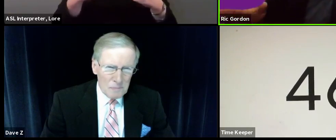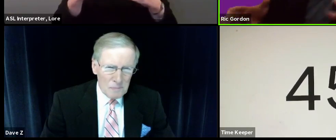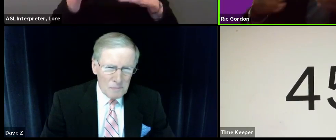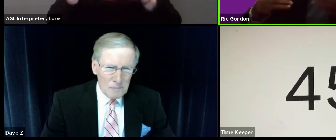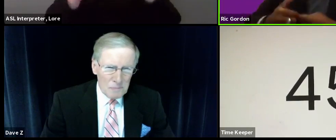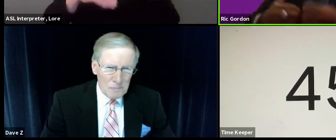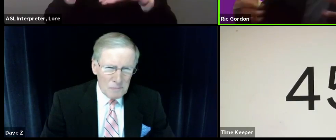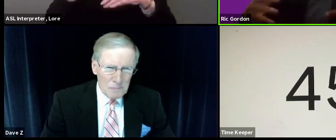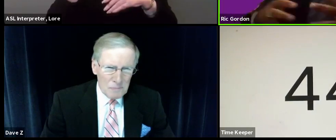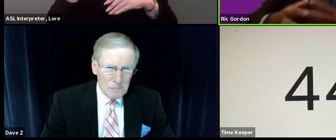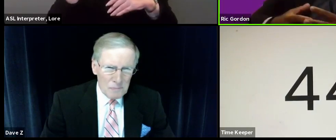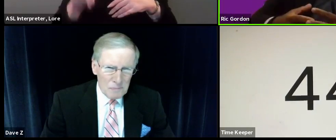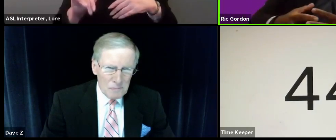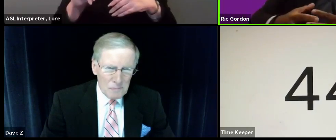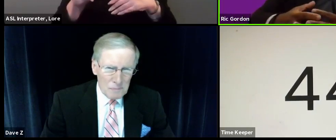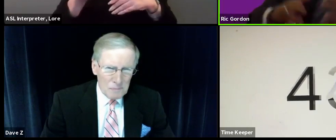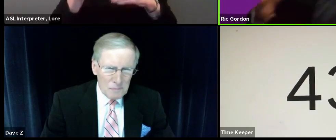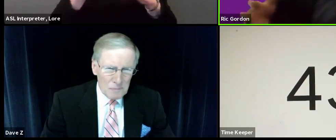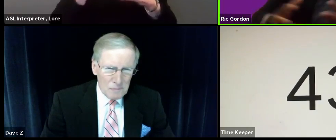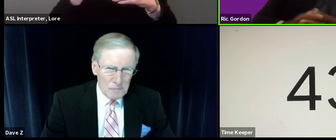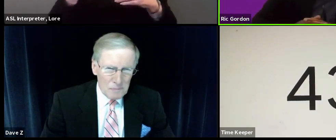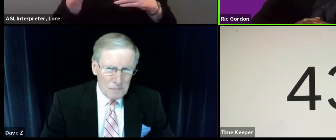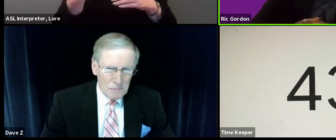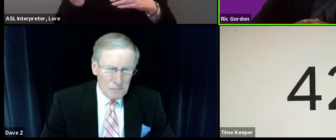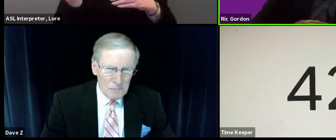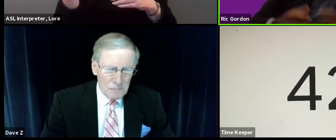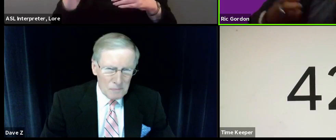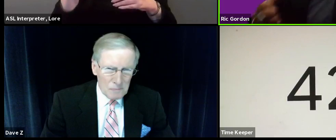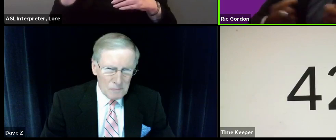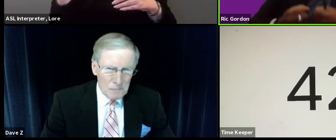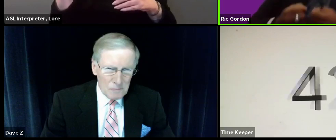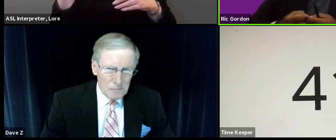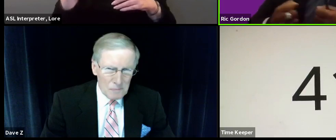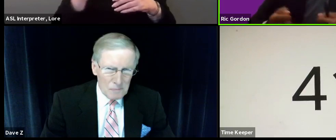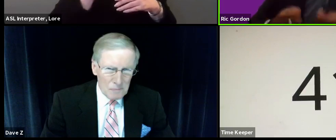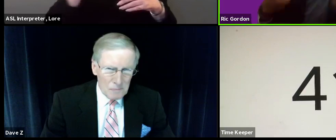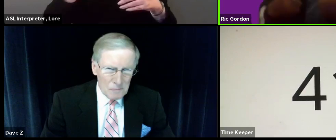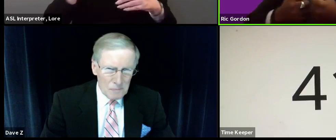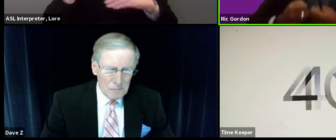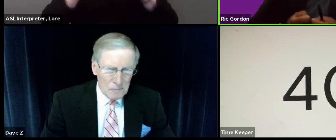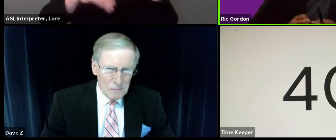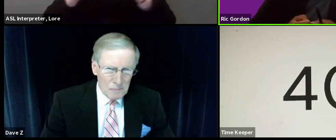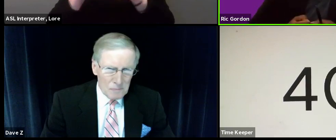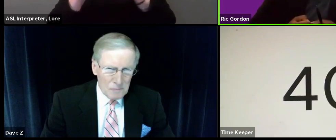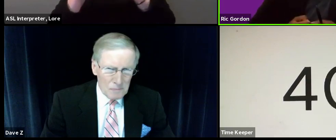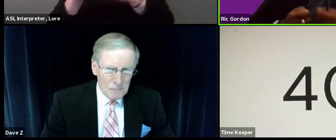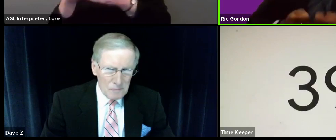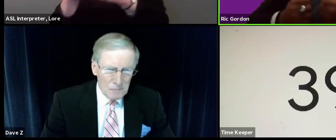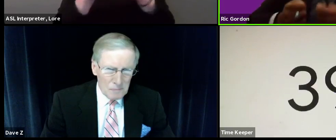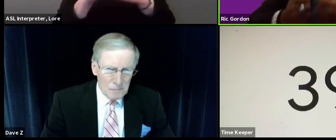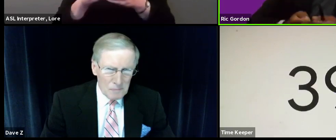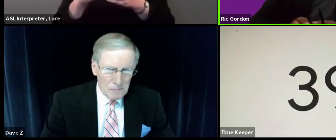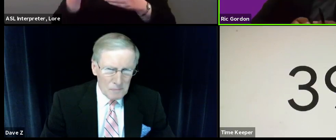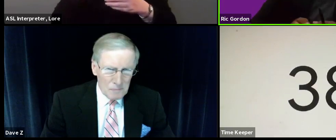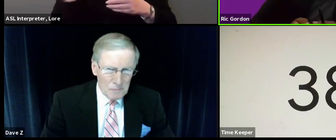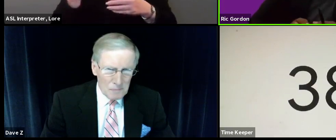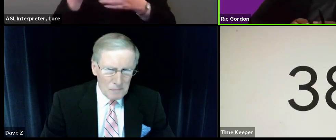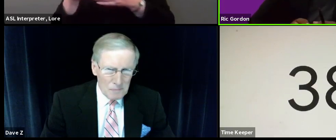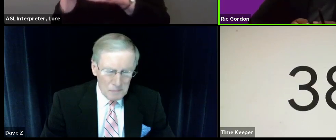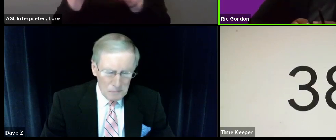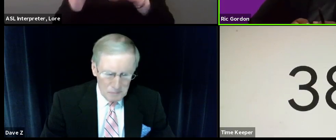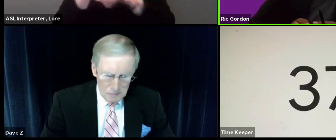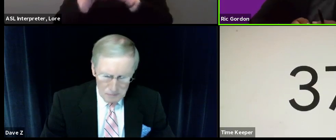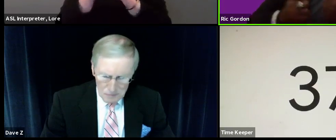council, to go beyond the four walls of the council chambers, to build that unity. Because if we're unified, then we can work better